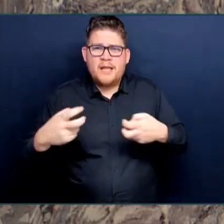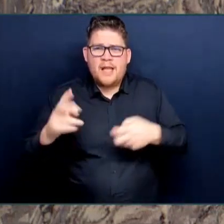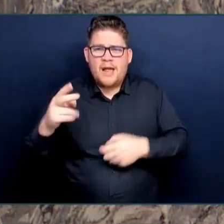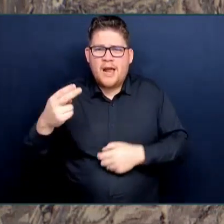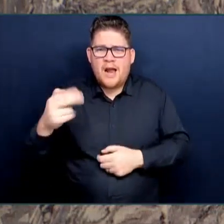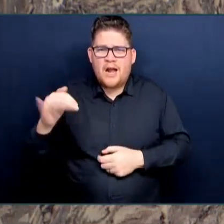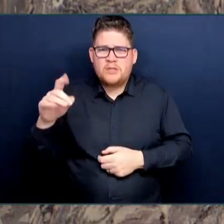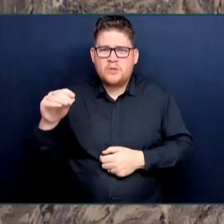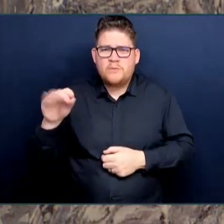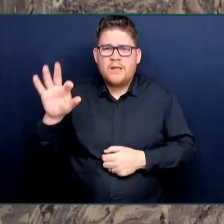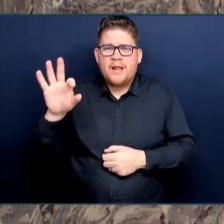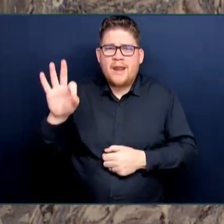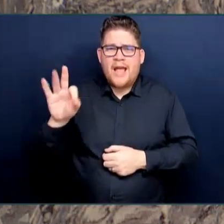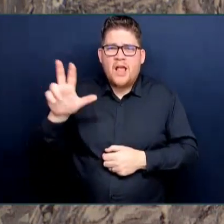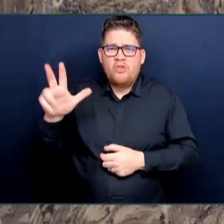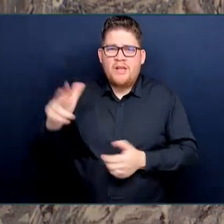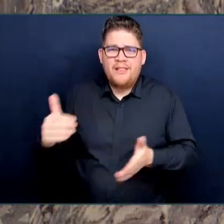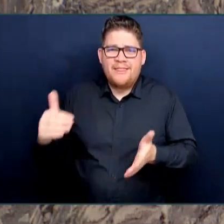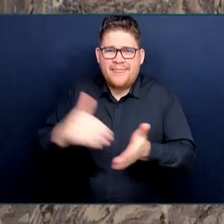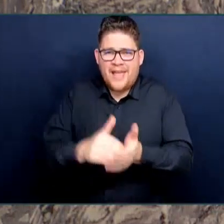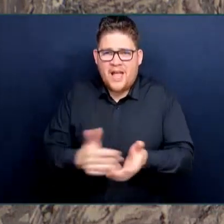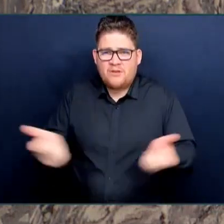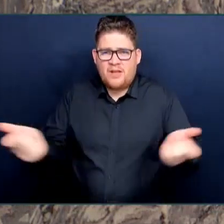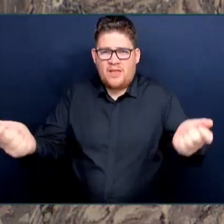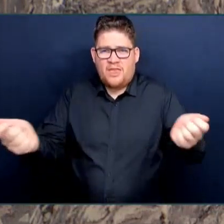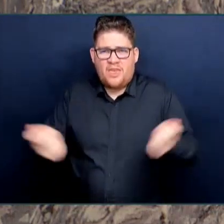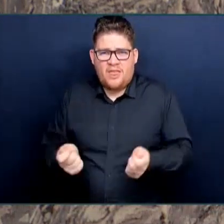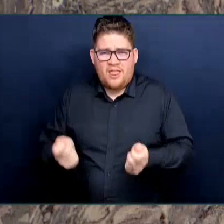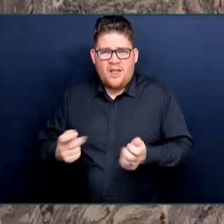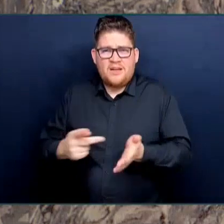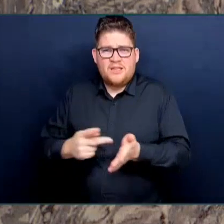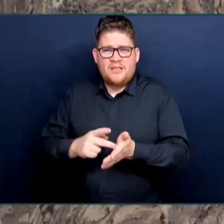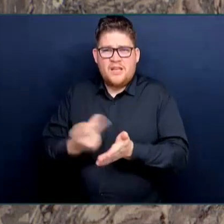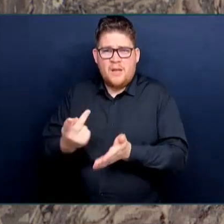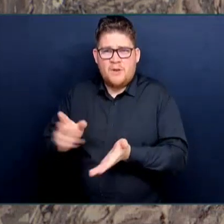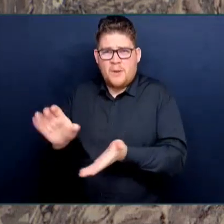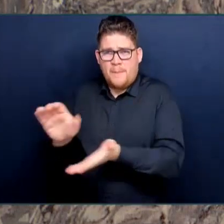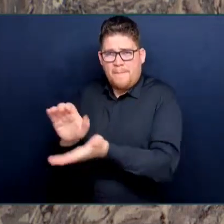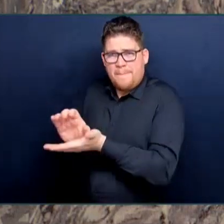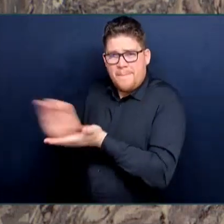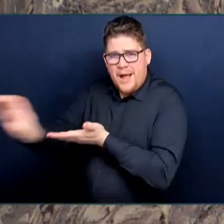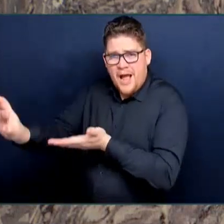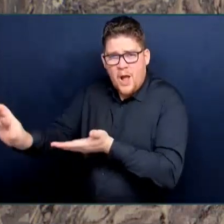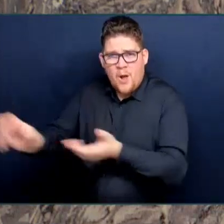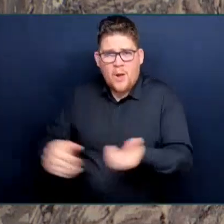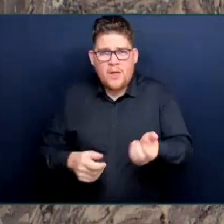out an obscene severance to have that person employed in the Government on the same day?